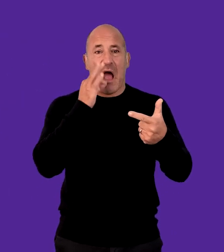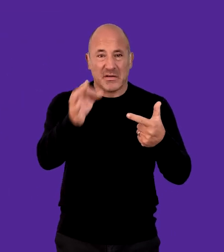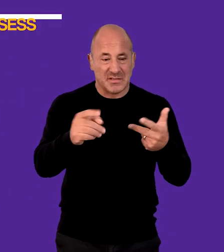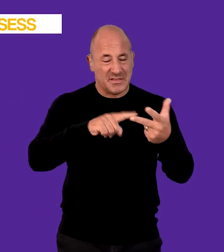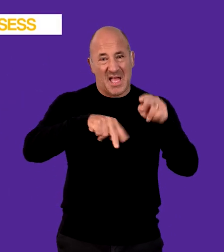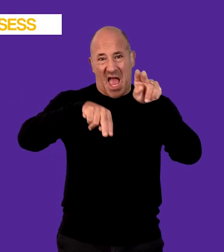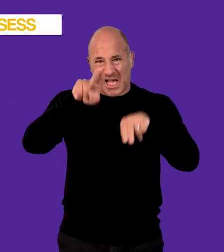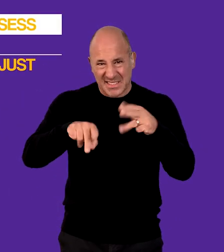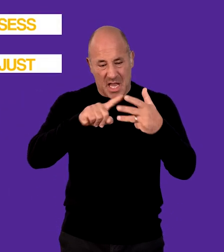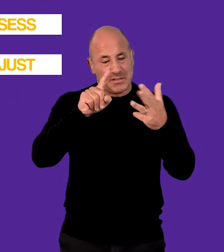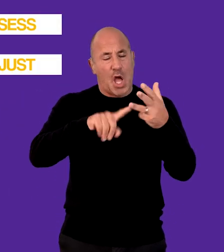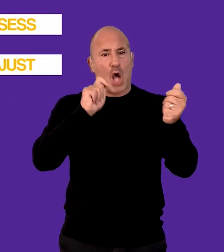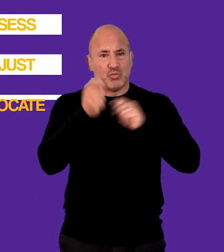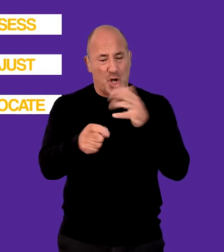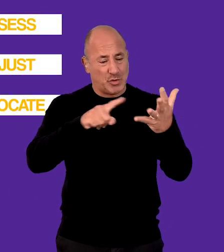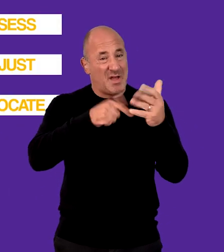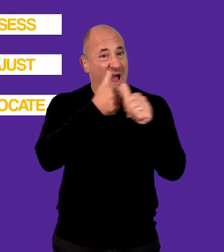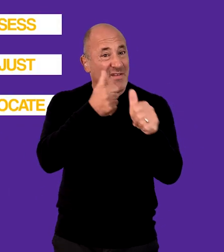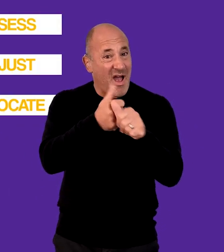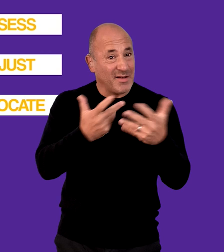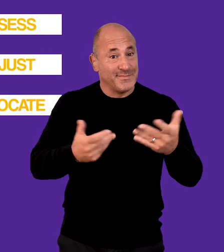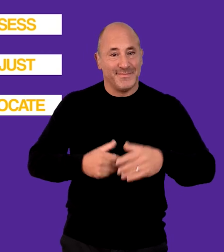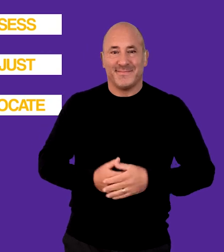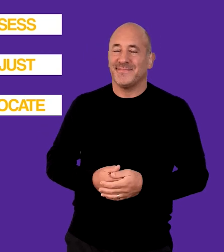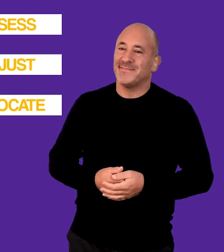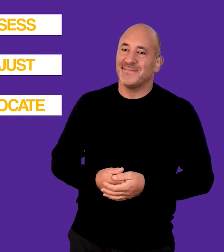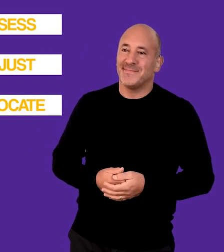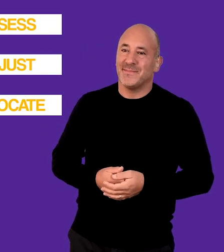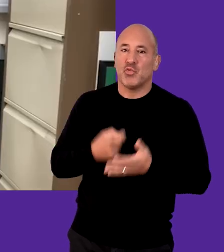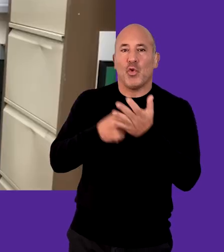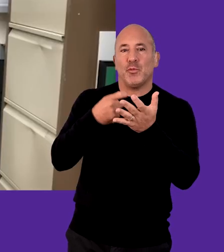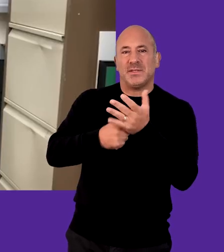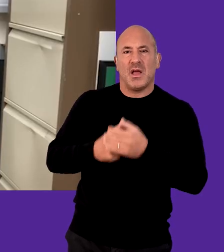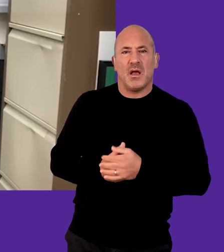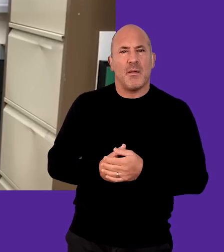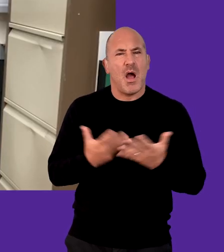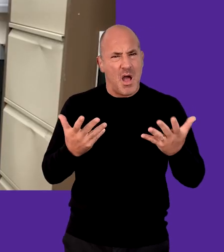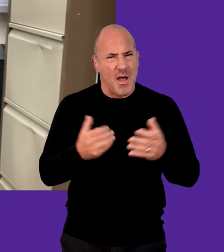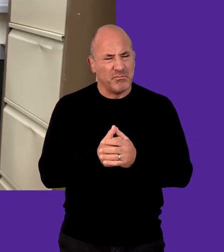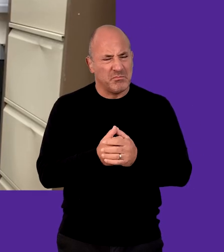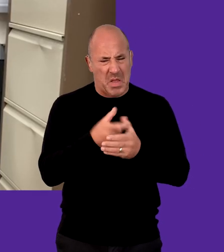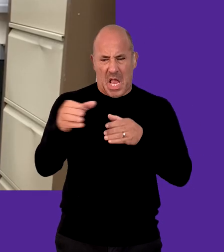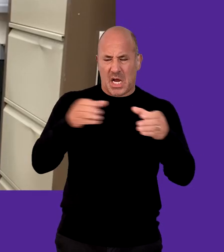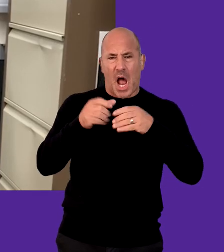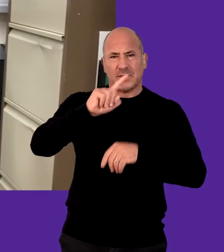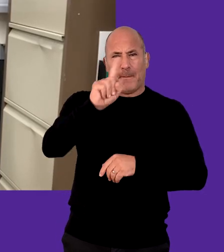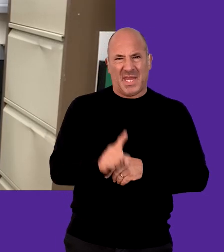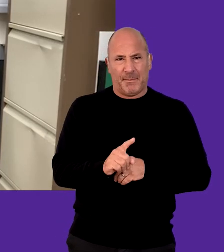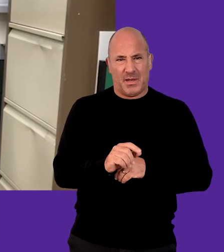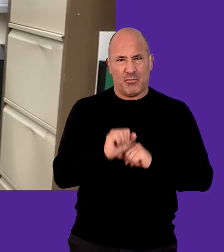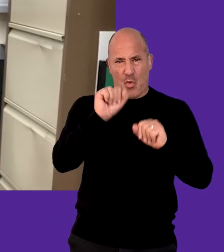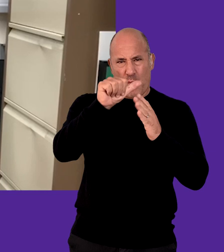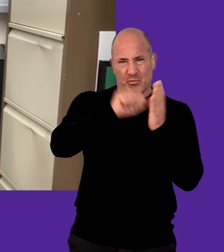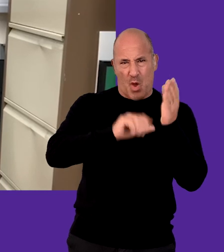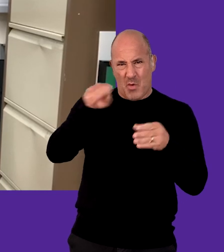ask, assess, adjust and advocate Ruben Reuter But what does that mean